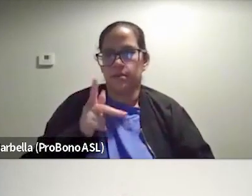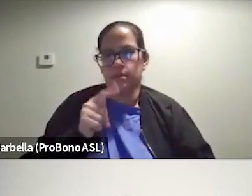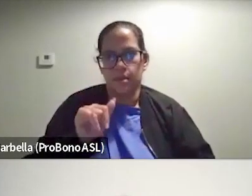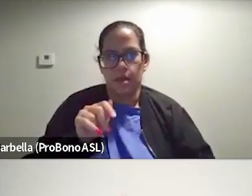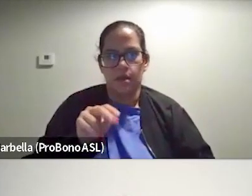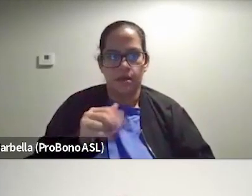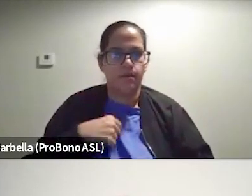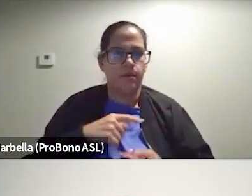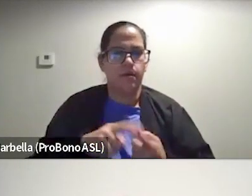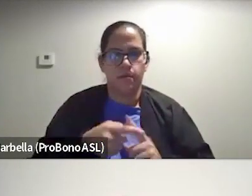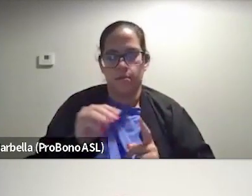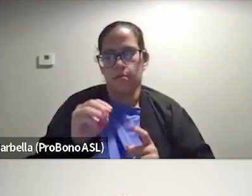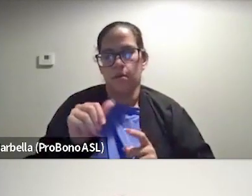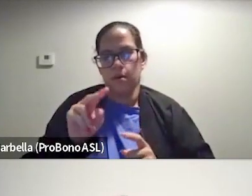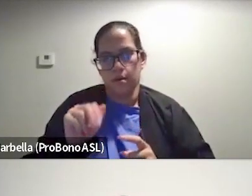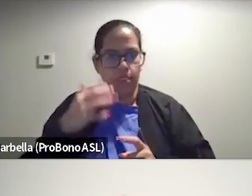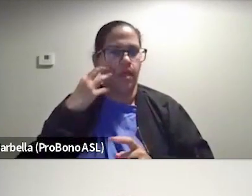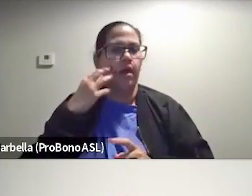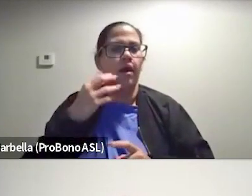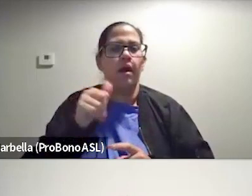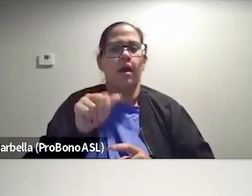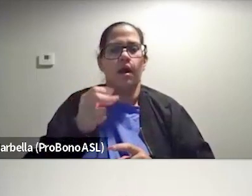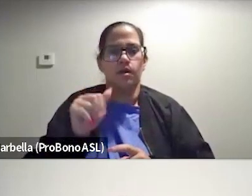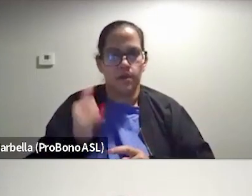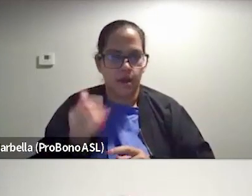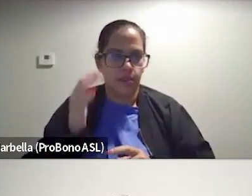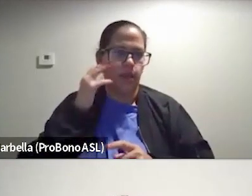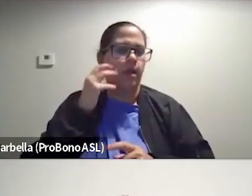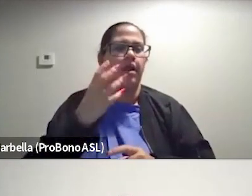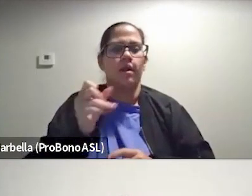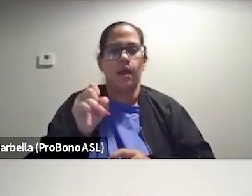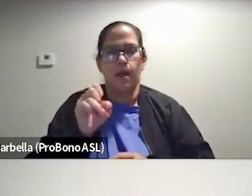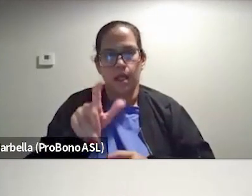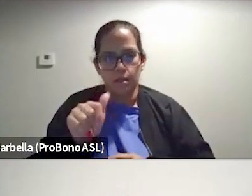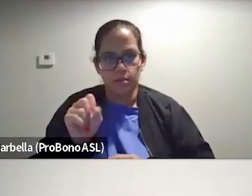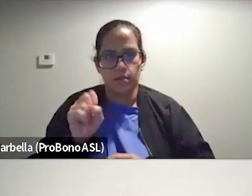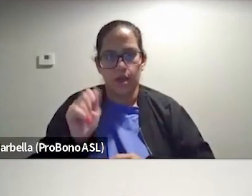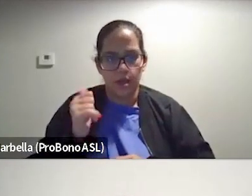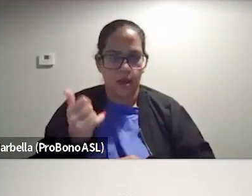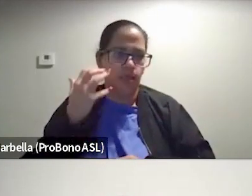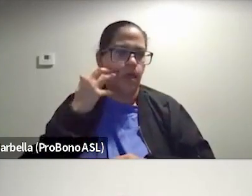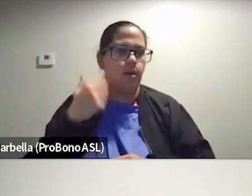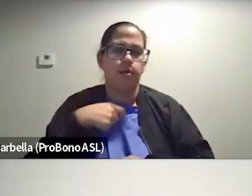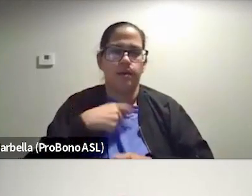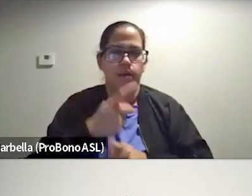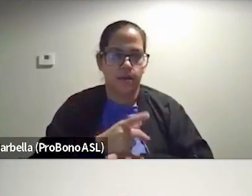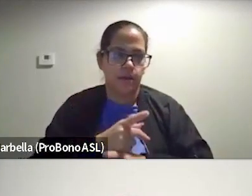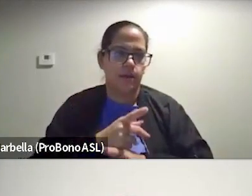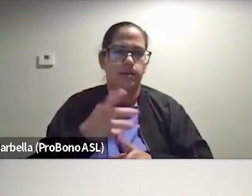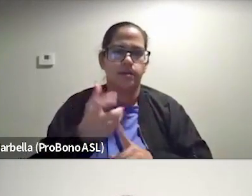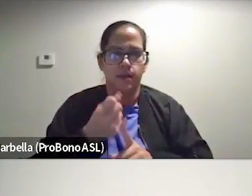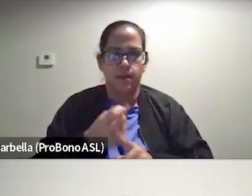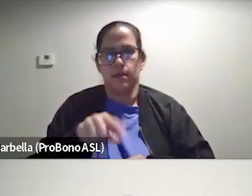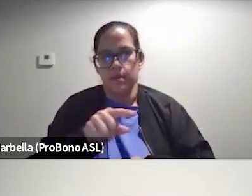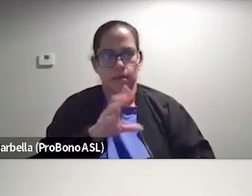And my friend Moana is thick. And Asha is now thick. And Elsa is now thick. And we keep taking all these characters